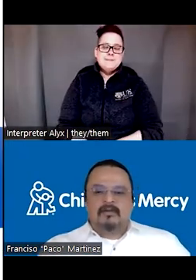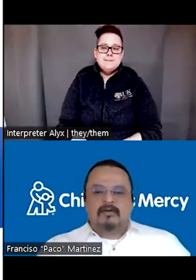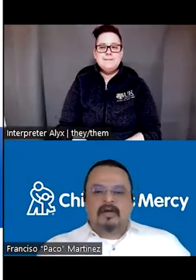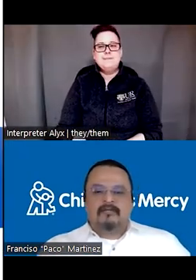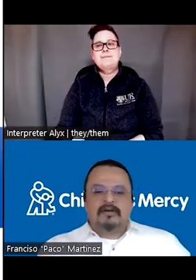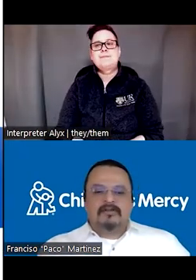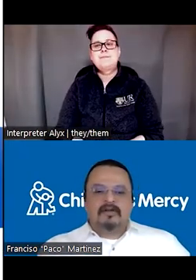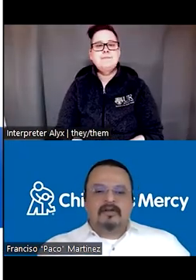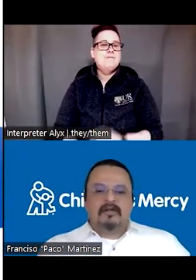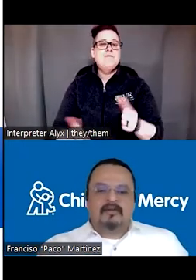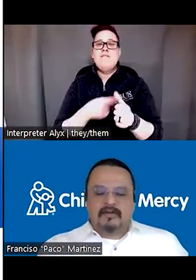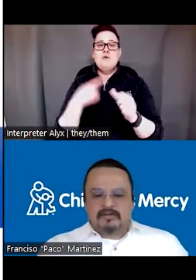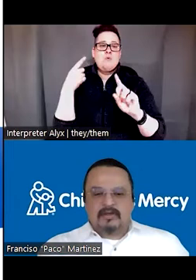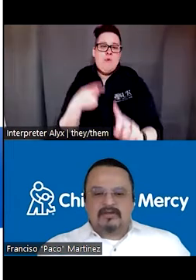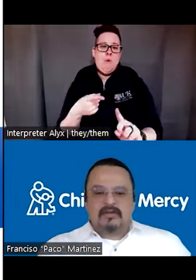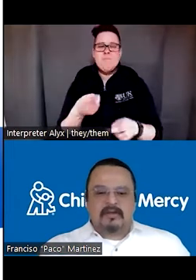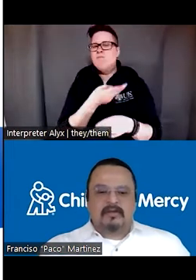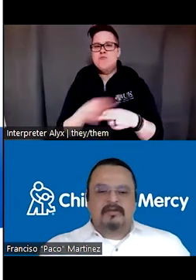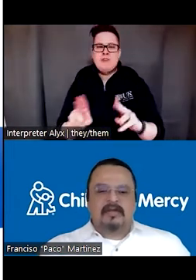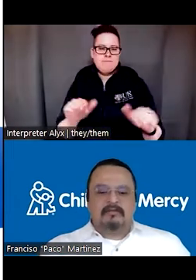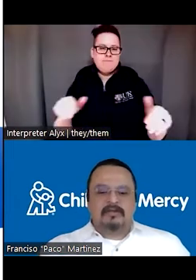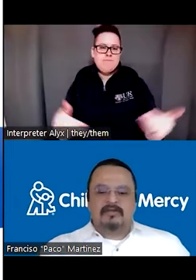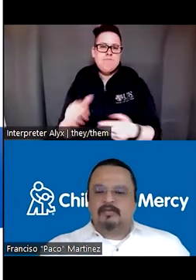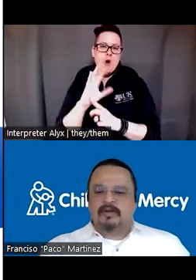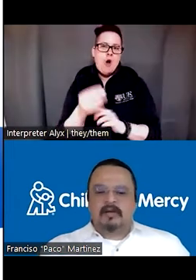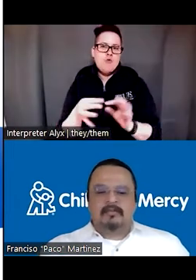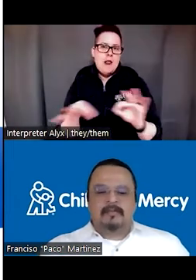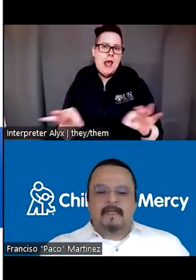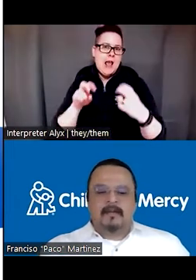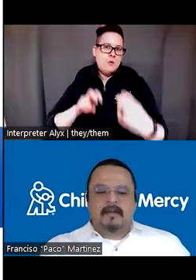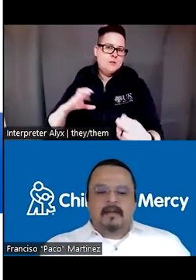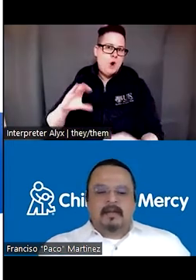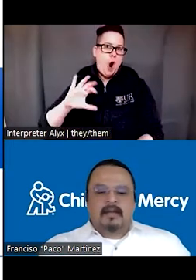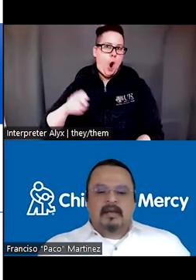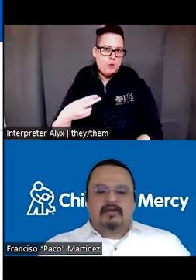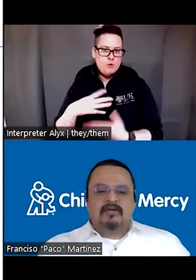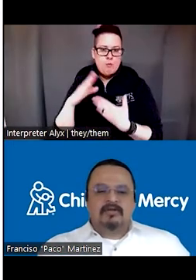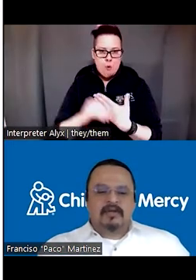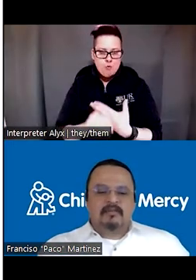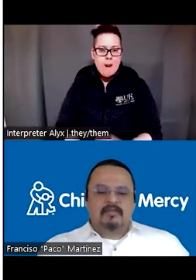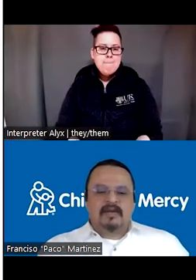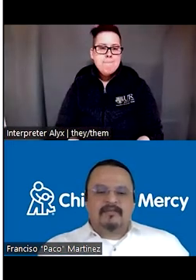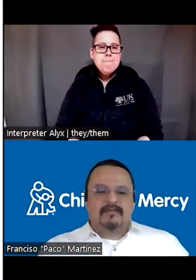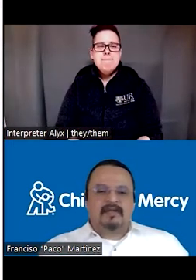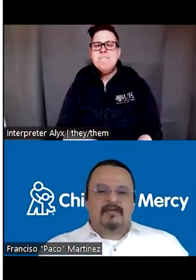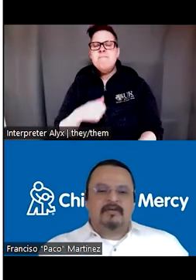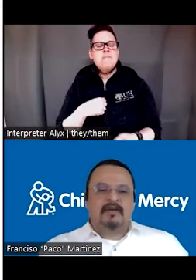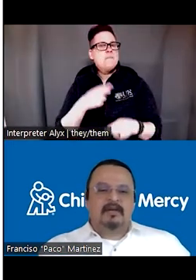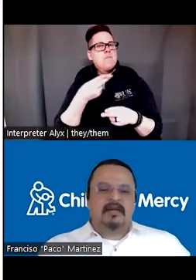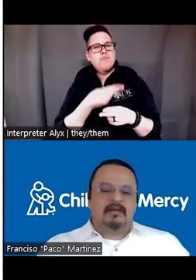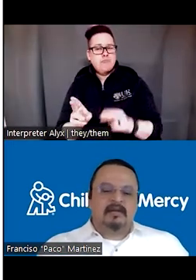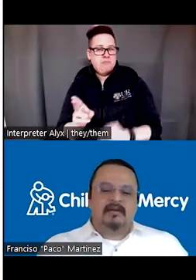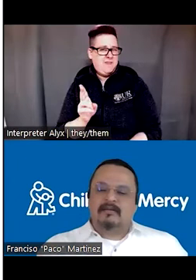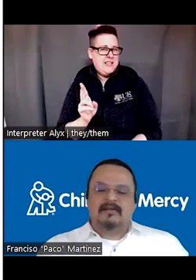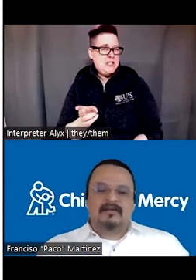So our first goal is the brief introduction of the cultural language coaching program. And I'm going to do a brief history.